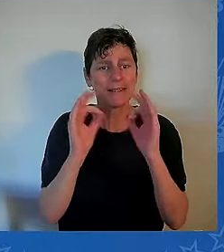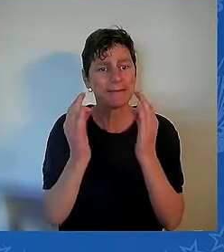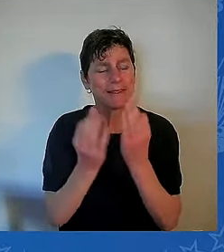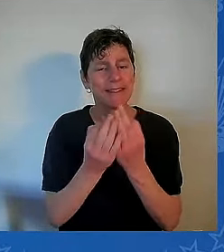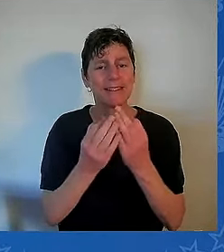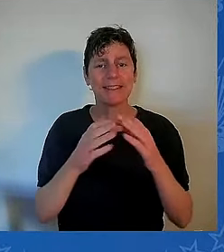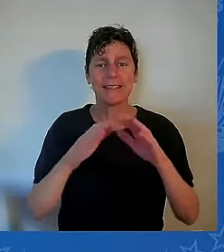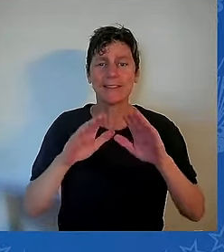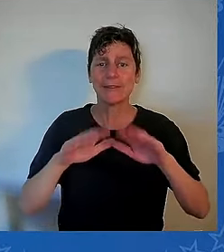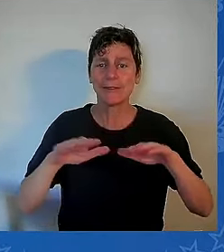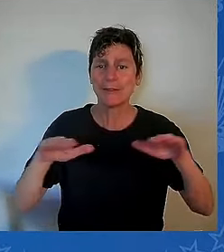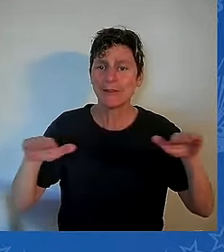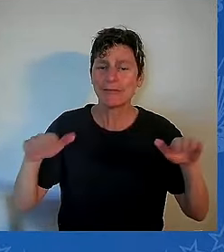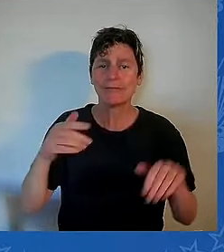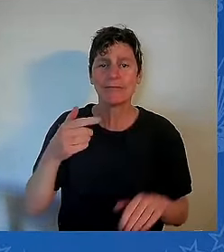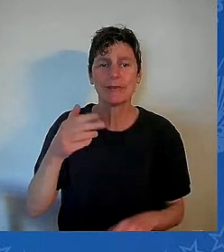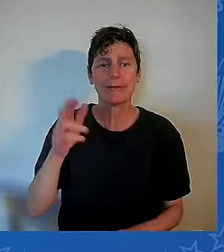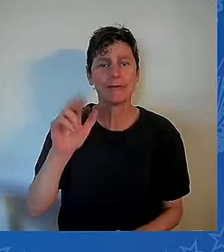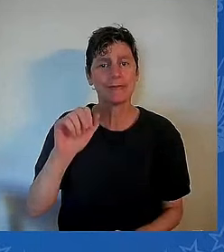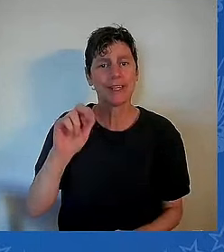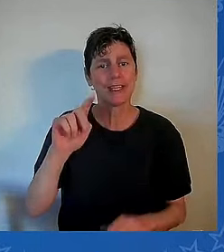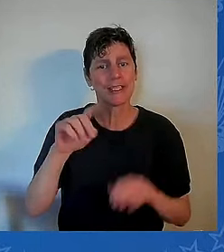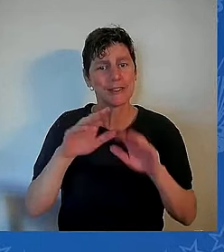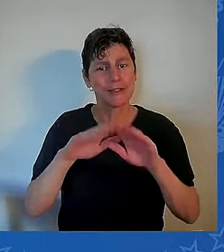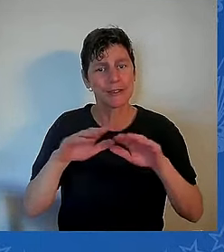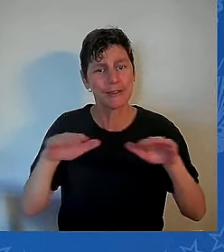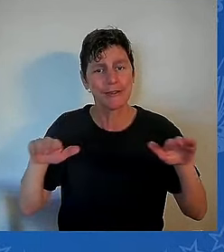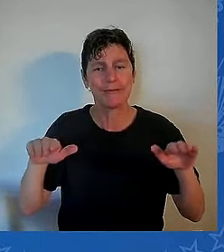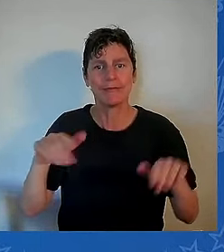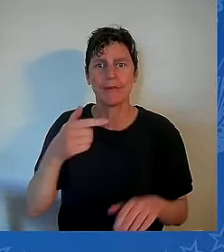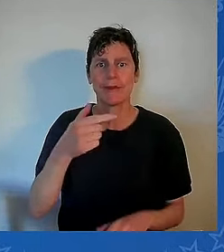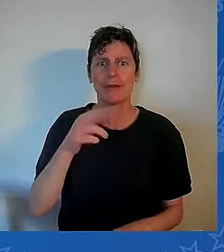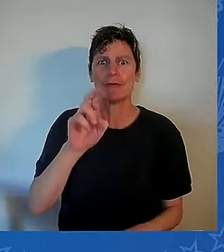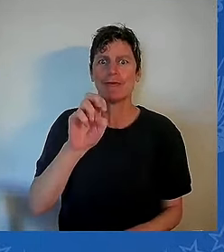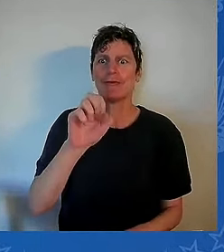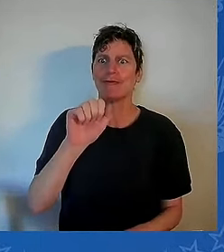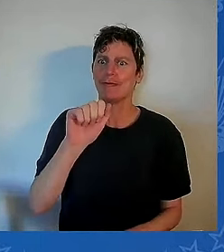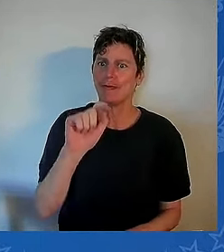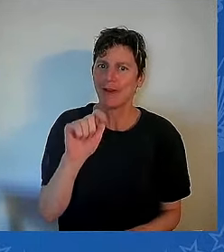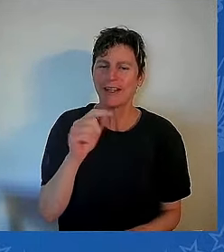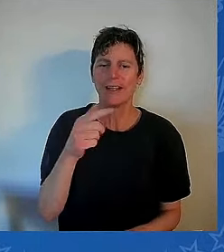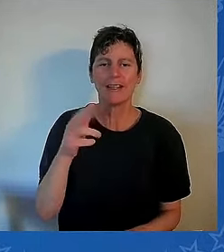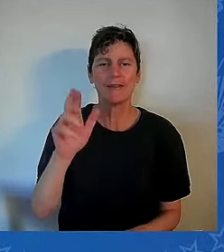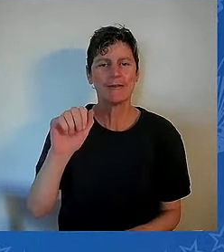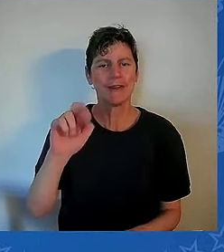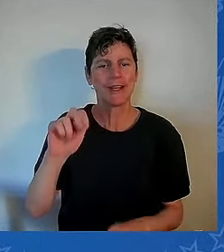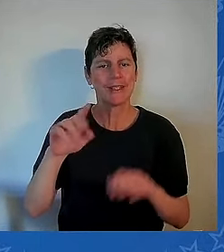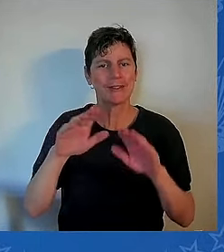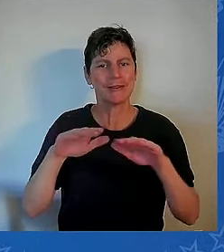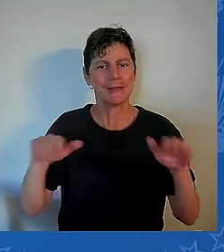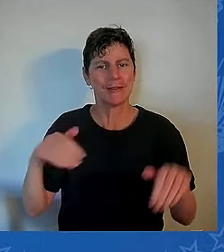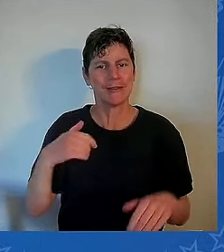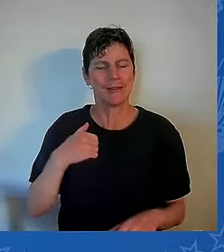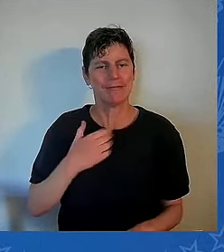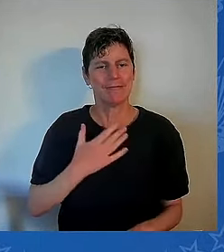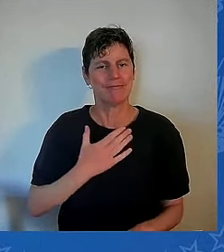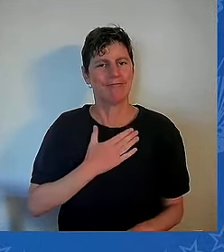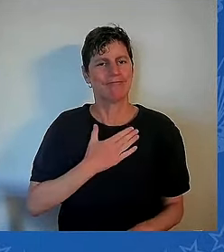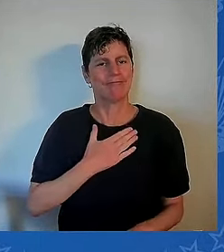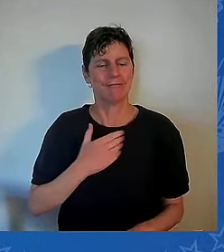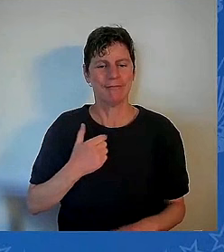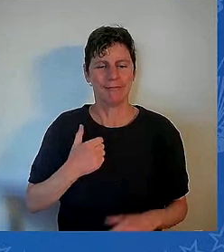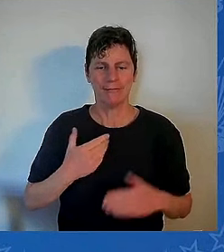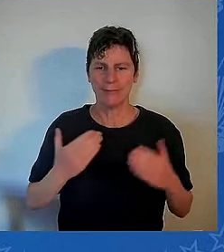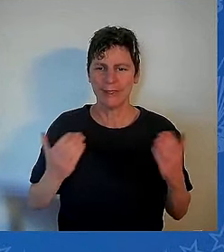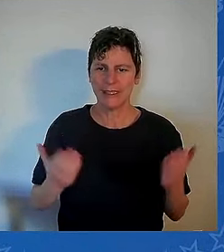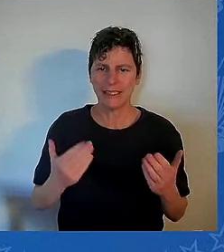listening to all of you. When I knew I was going to be the last speaker, I thought, how did that happen? Because, you know, it brings